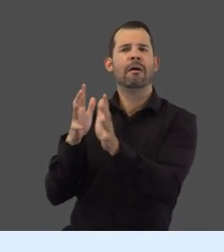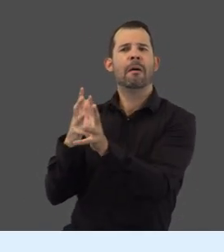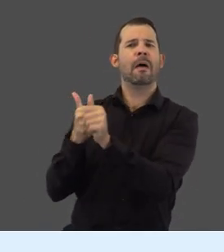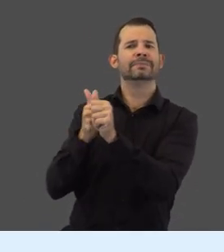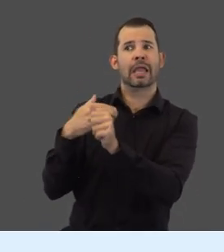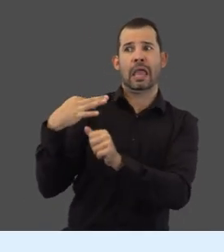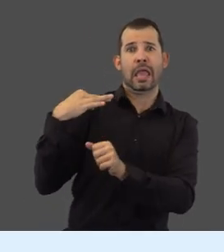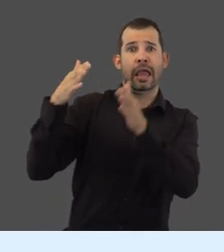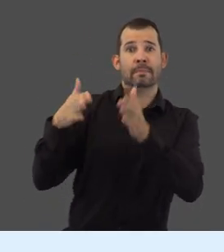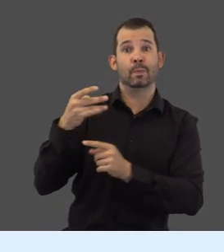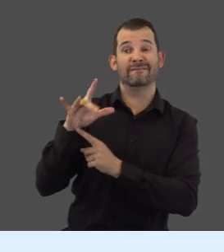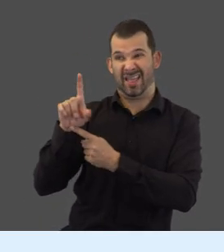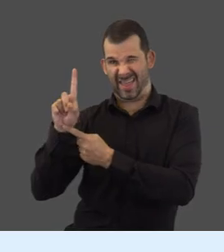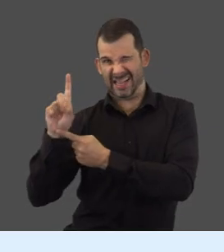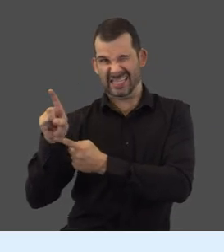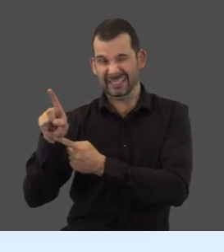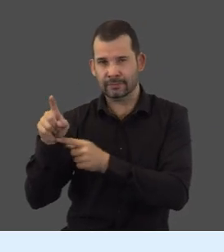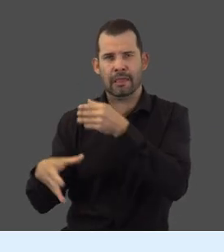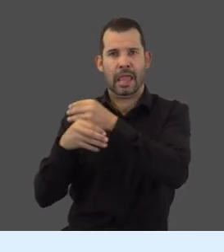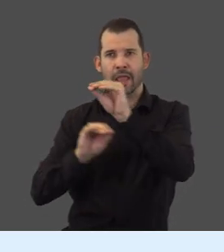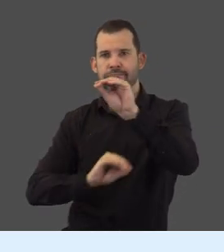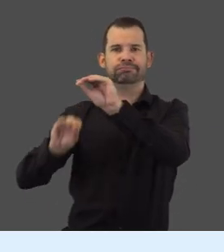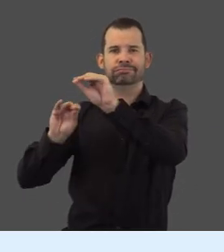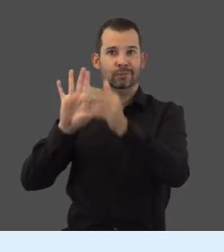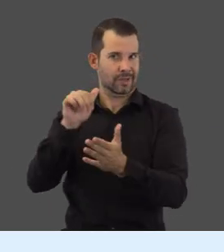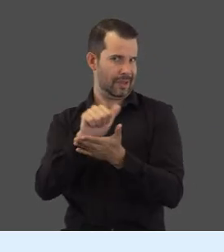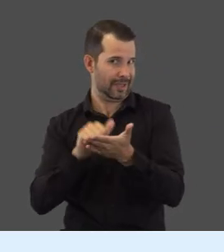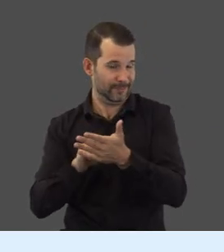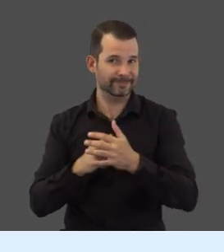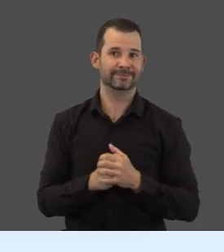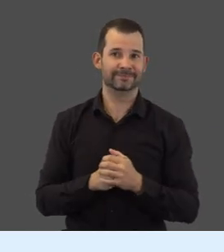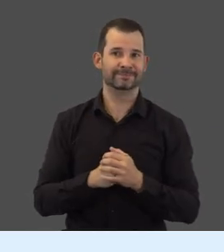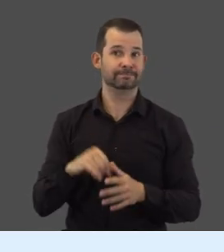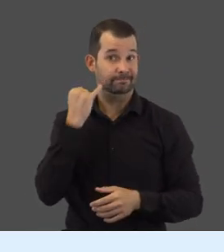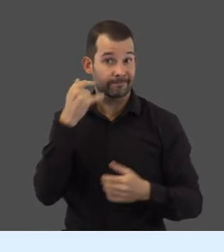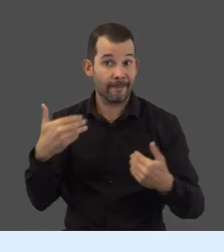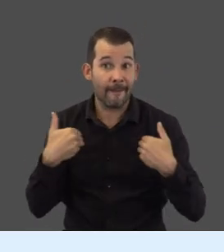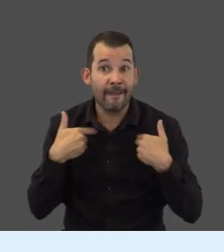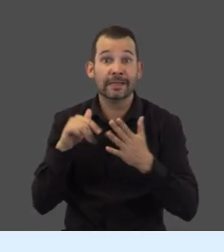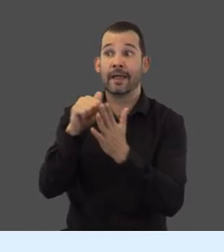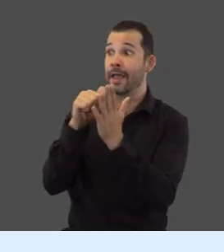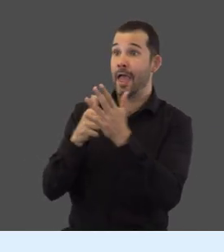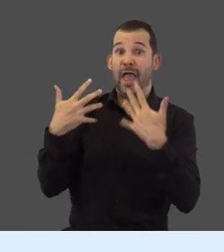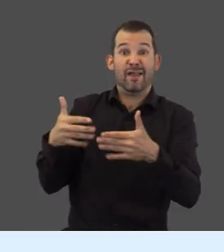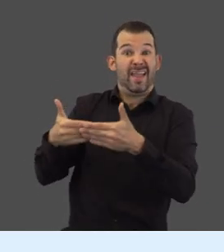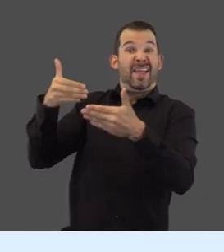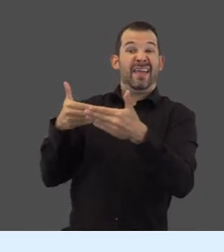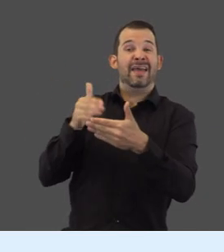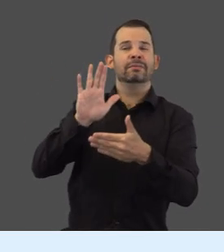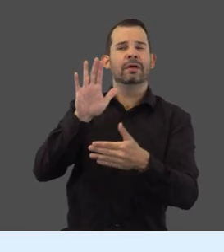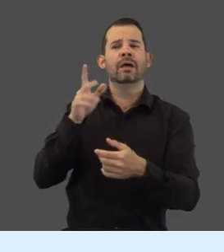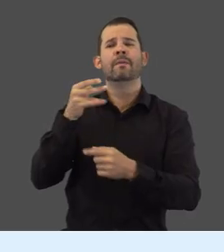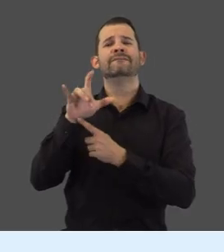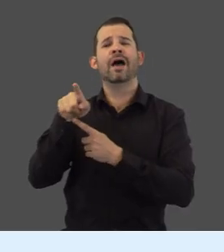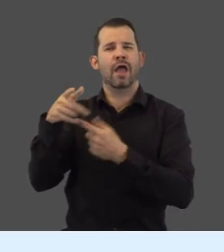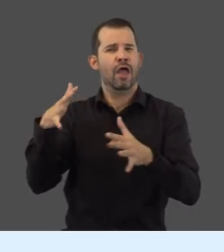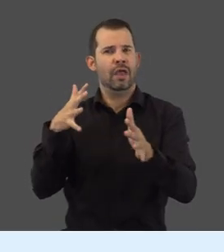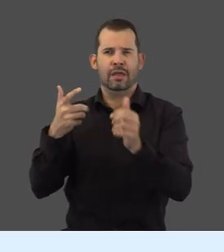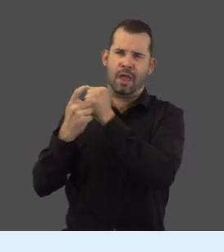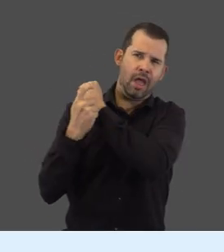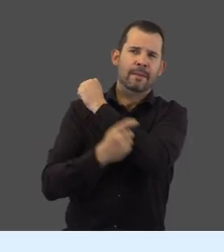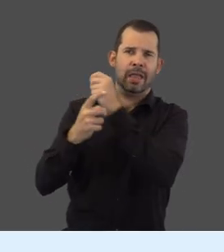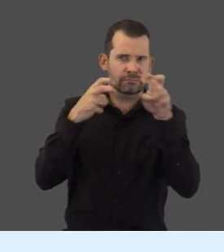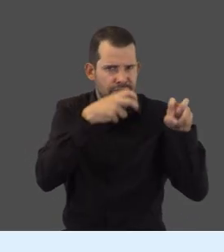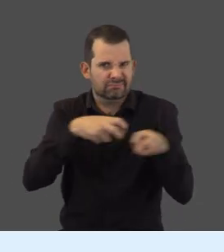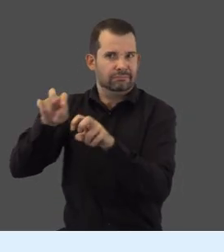the Select Update Applicant Profile button to add one to your account. If you have an existing account, your profile has been automatically